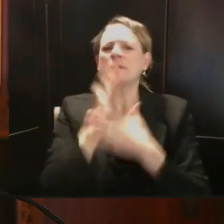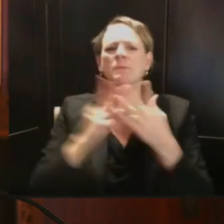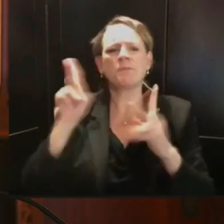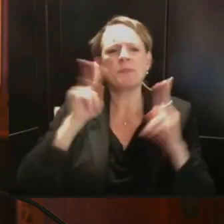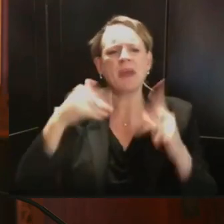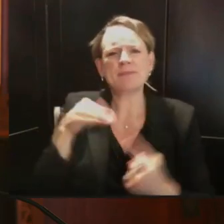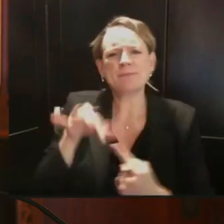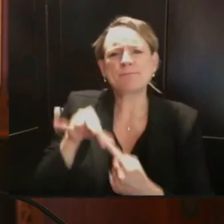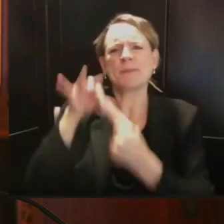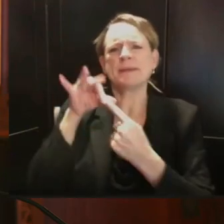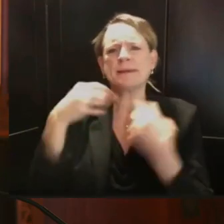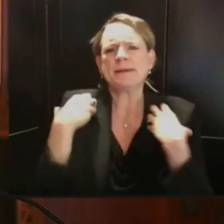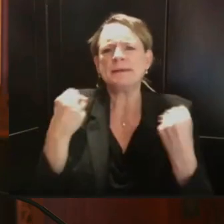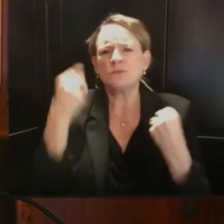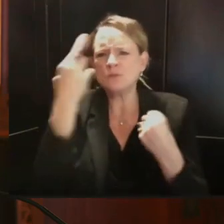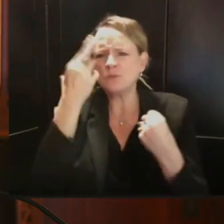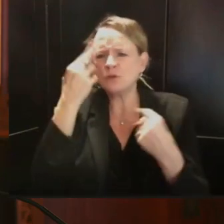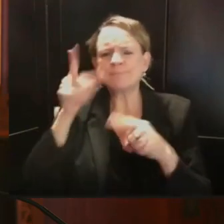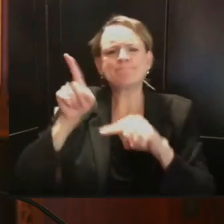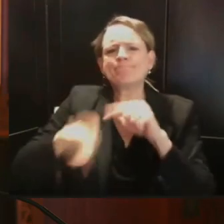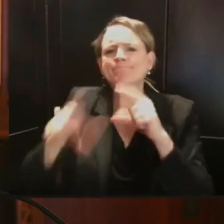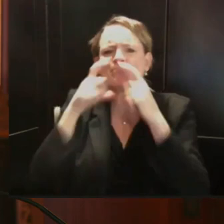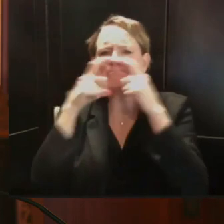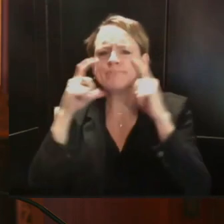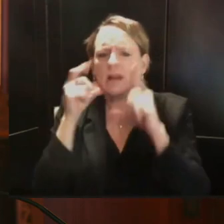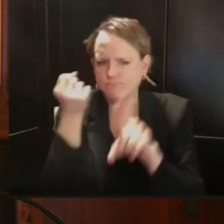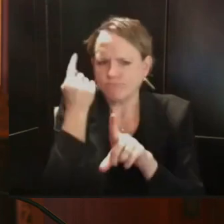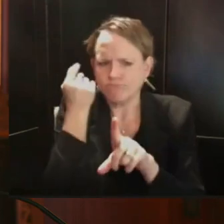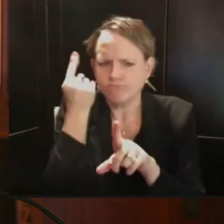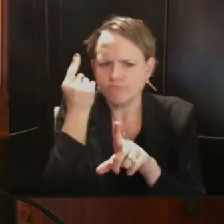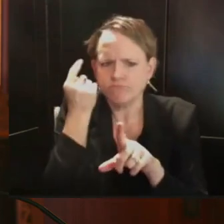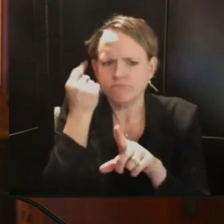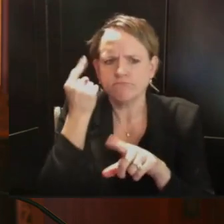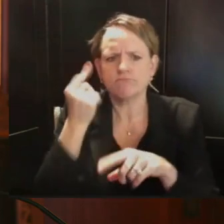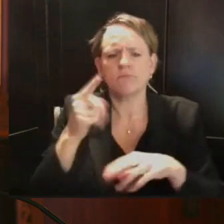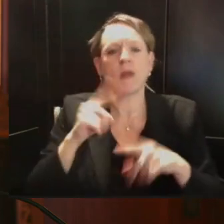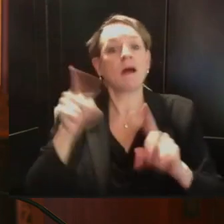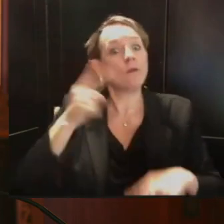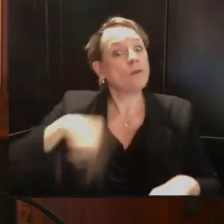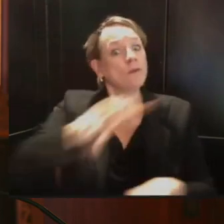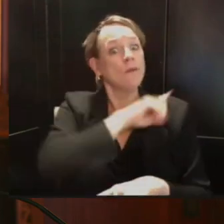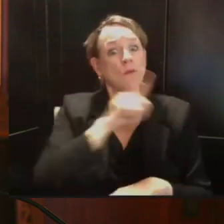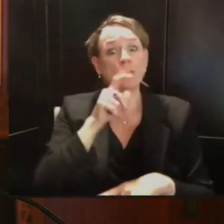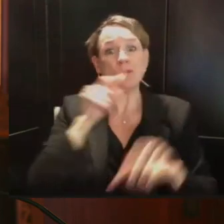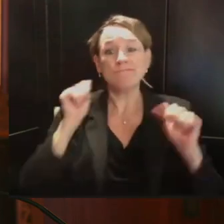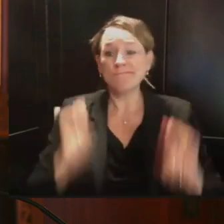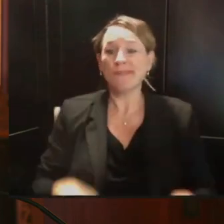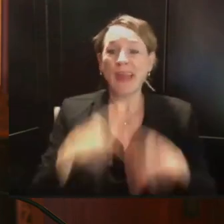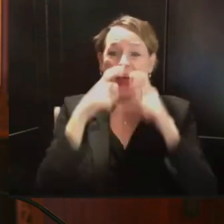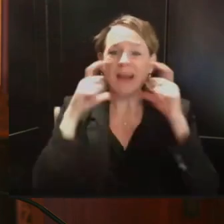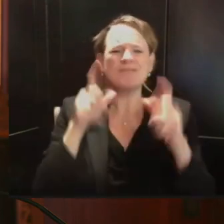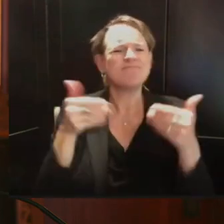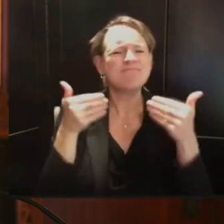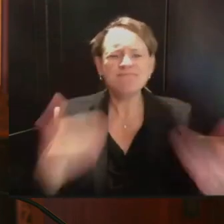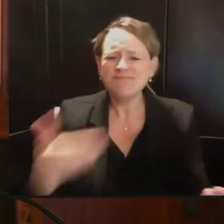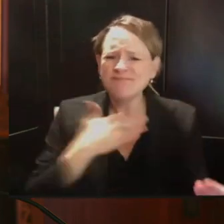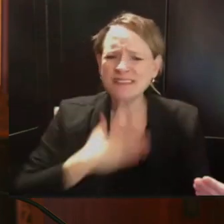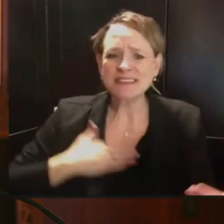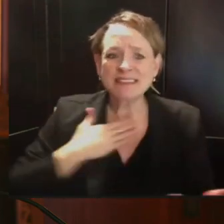more important for the rest of us who can to do so. My mask protects you, and your mask protects me.